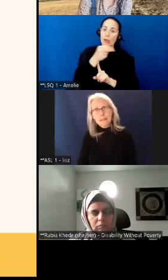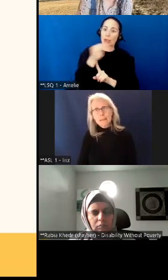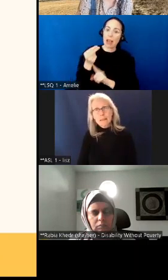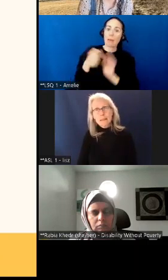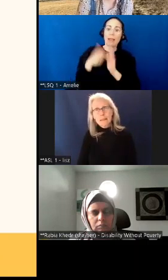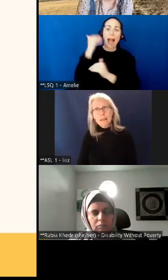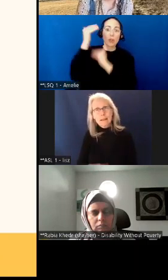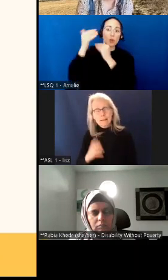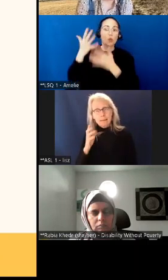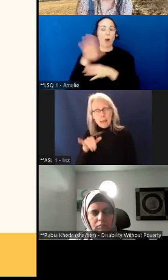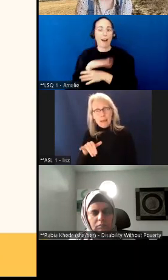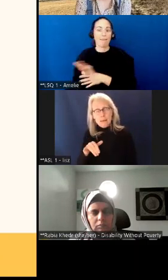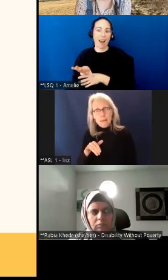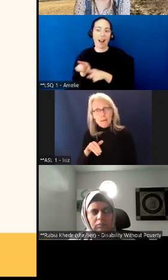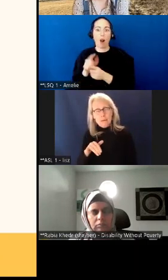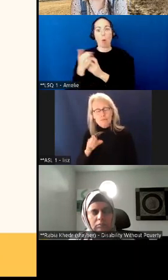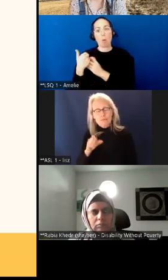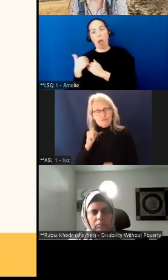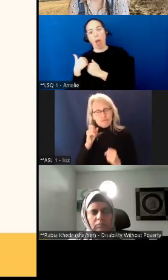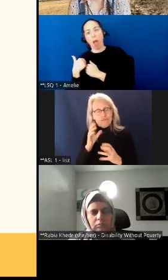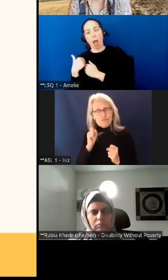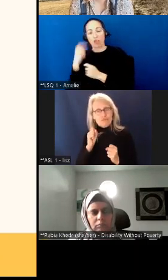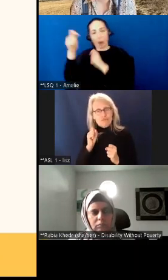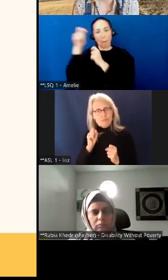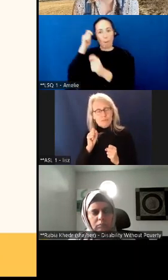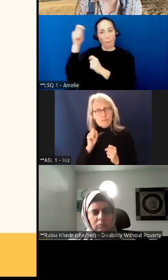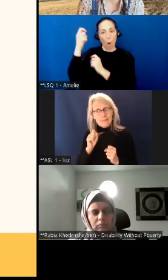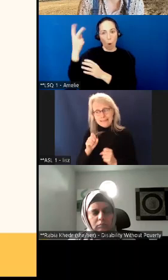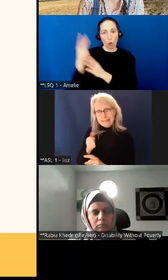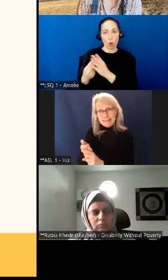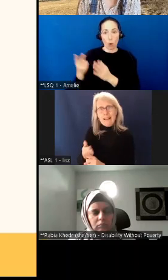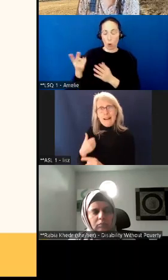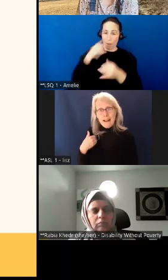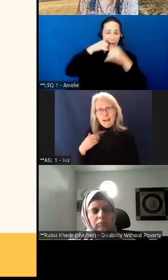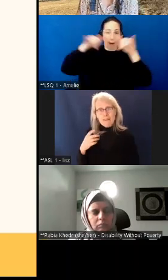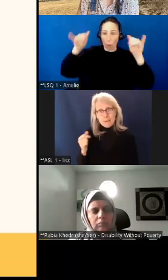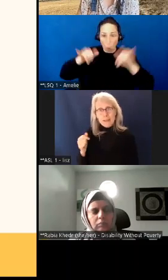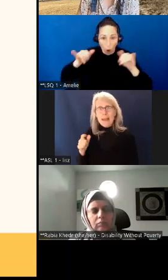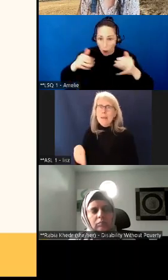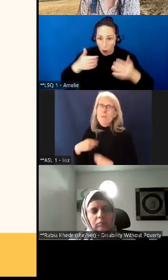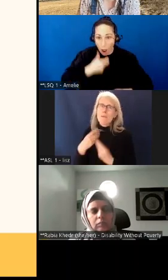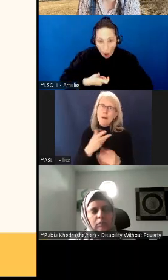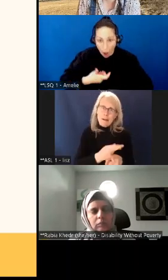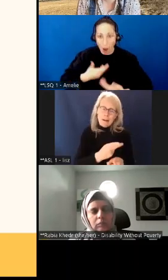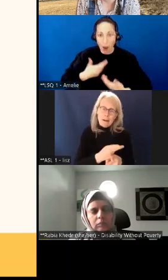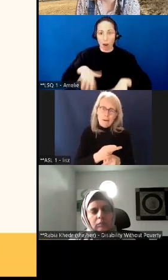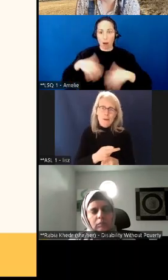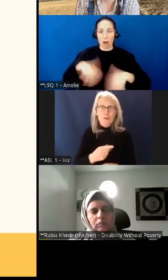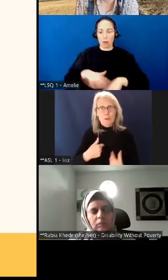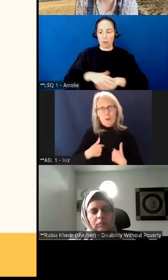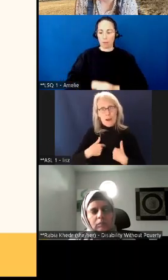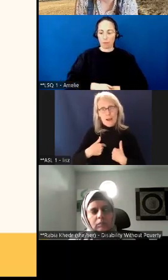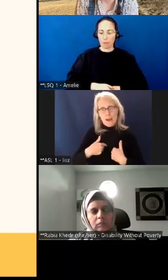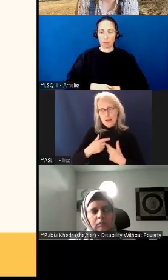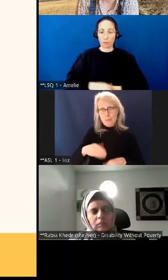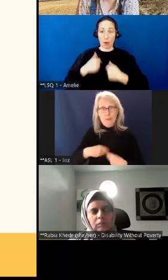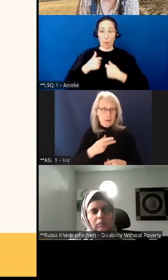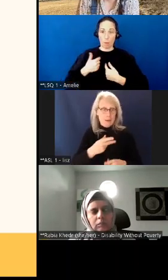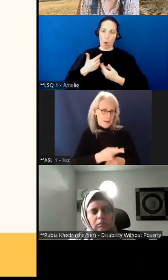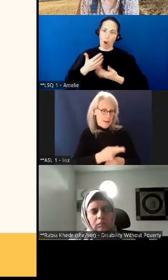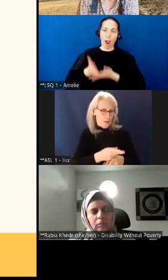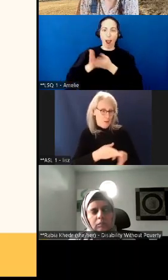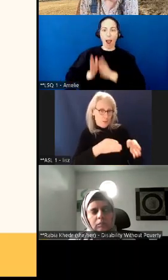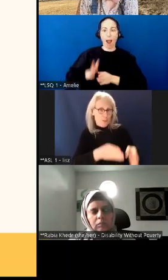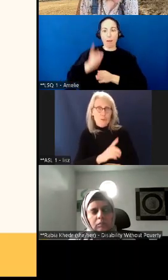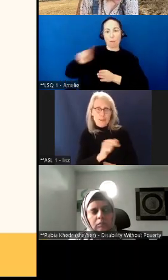find that amazing. But, know, Rabia, I'm the carer of somebody that's disabled and so are you, right? So